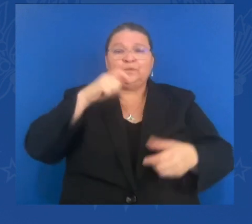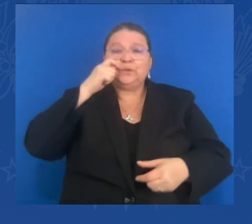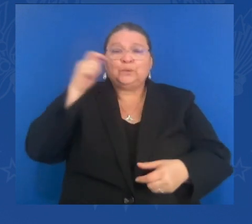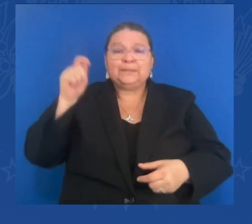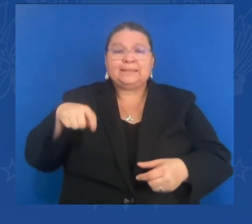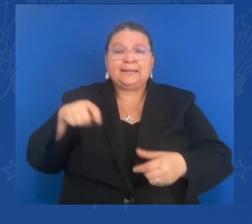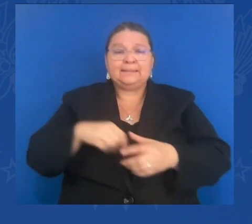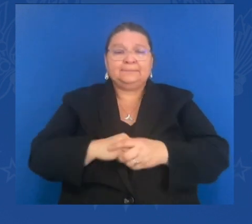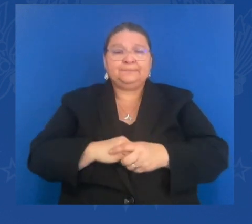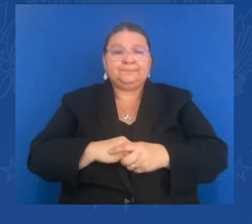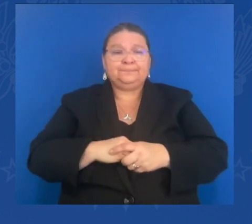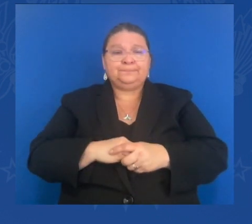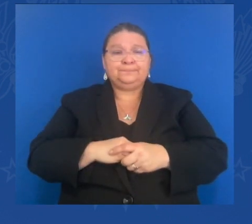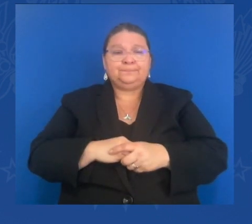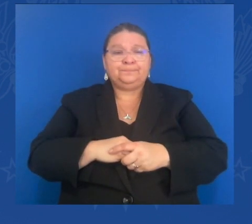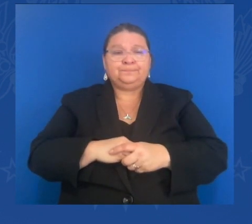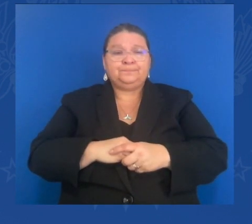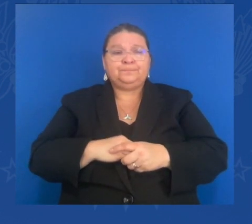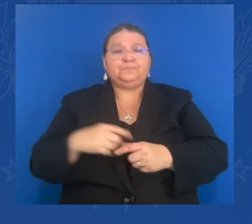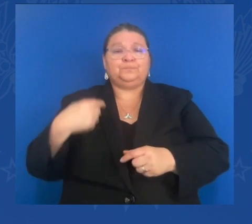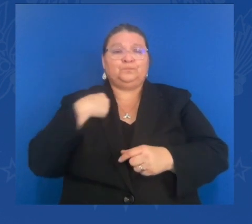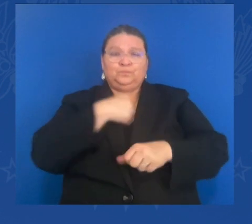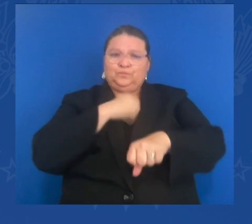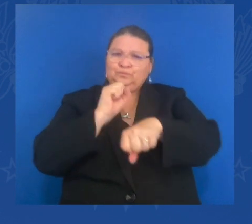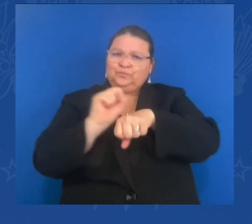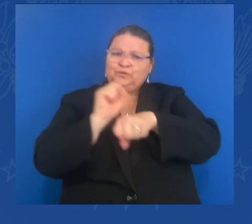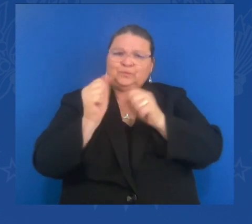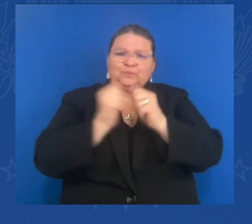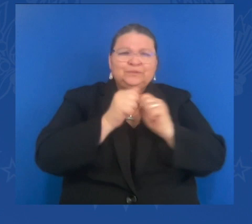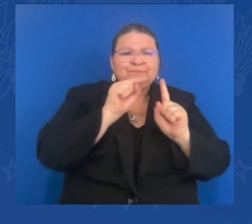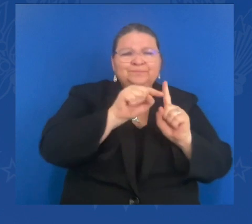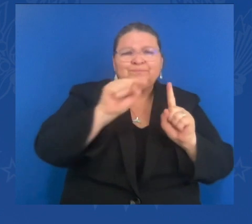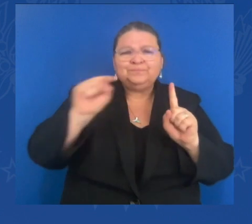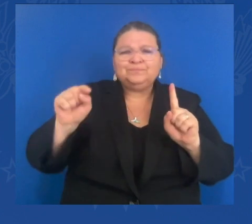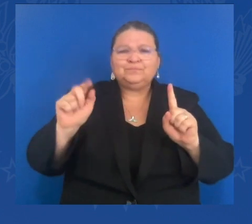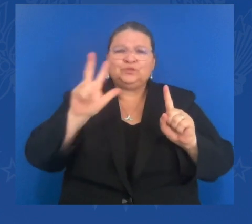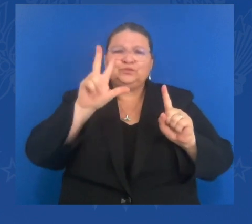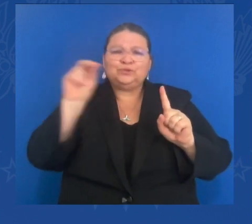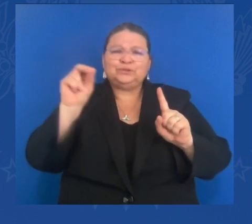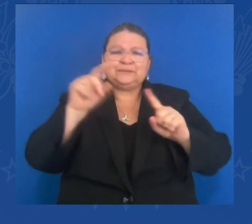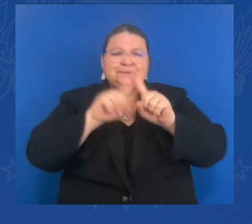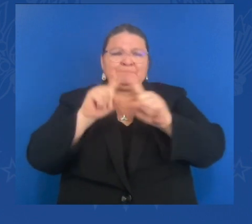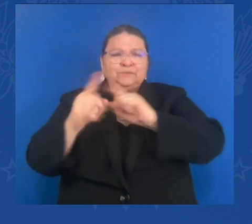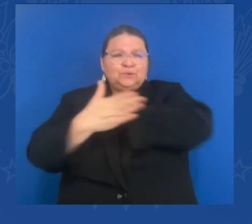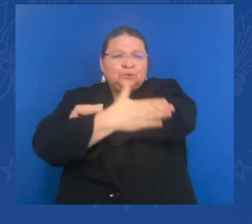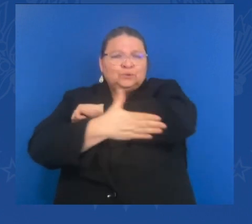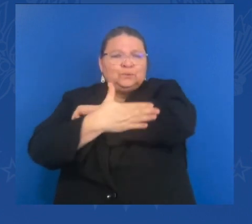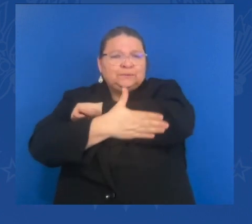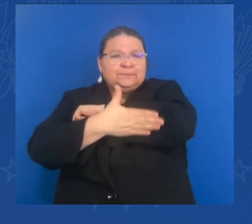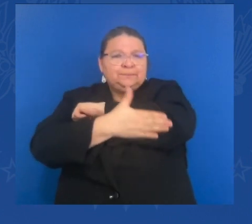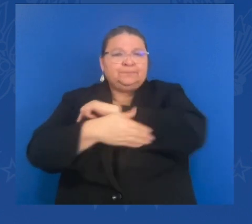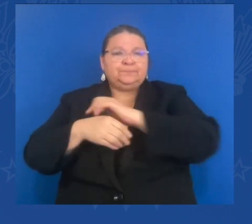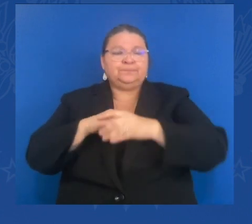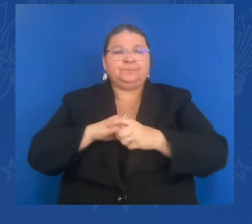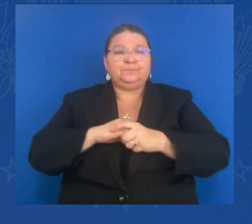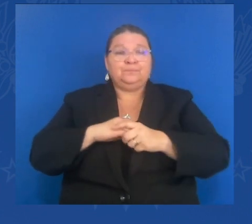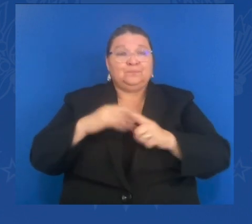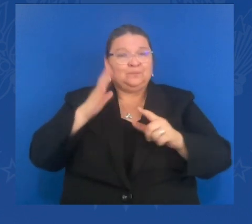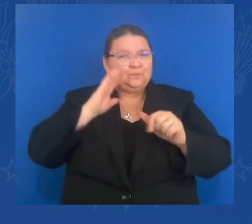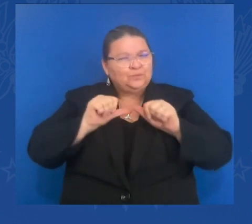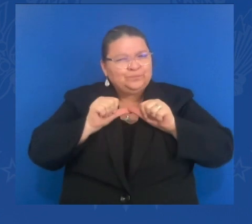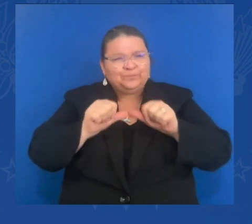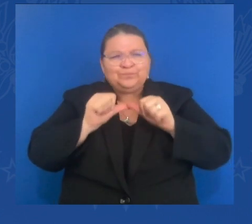this effort by more — with more than 30 other countries who are providing hundreds of millions more. And last night,